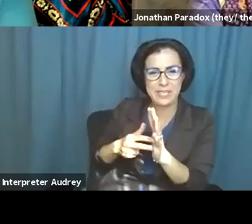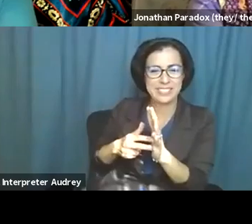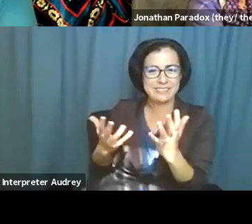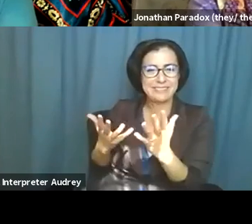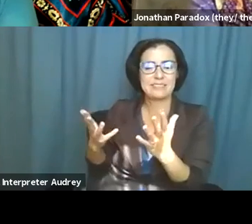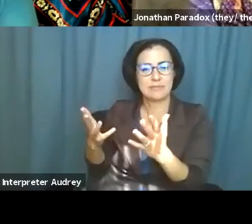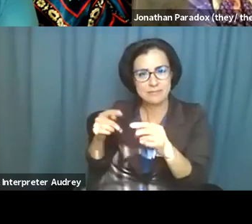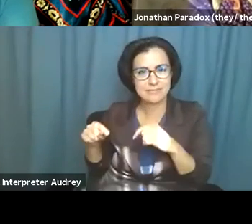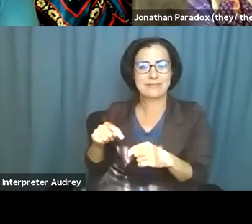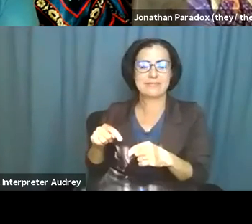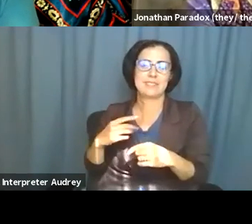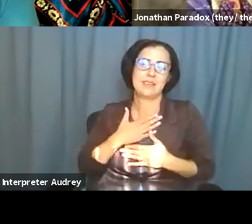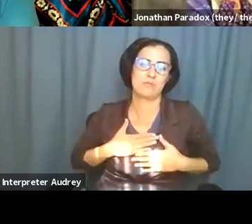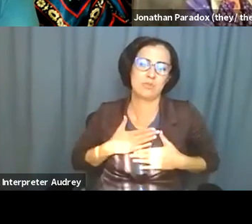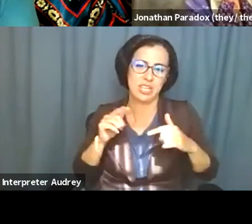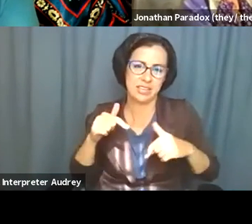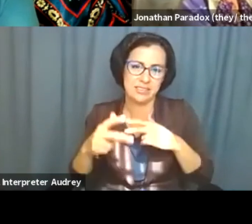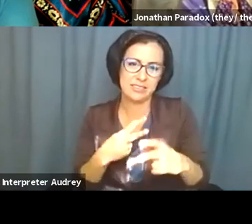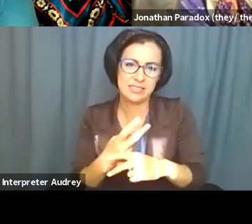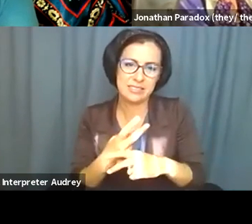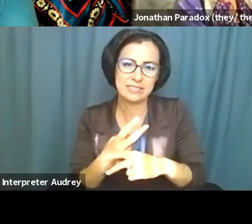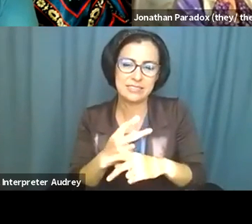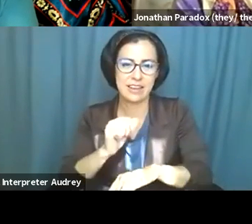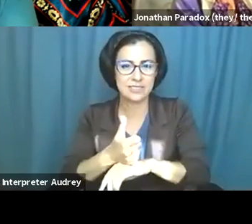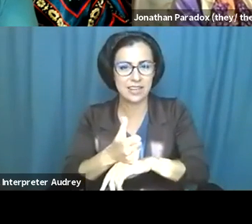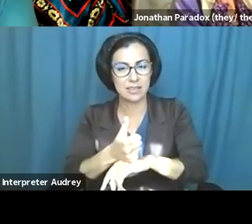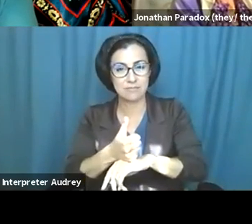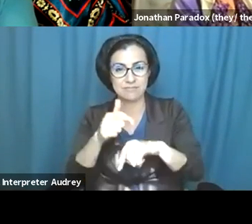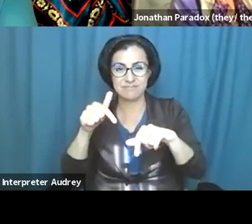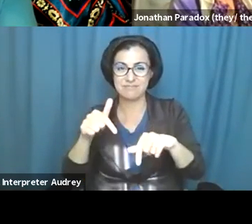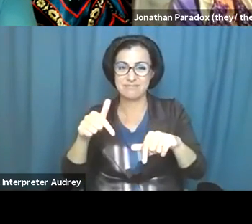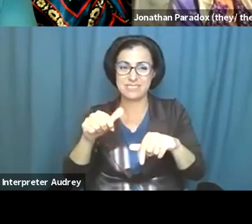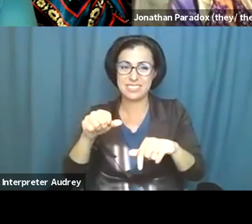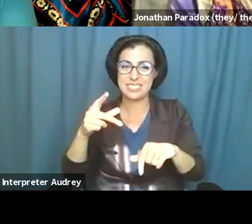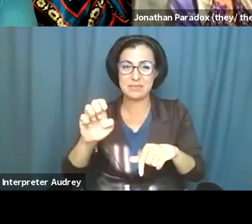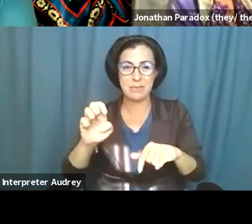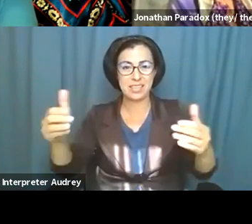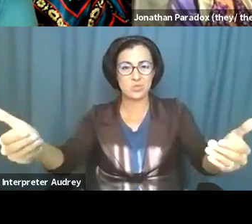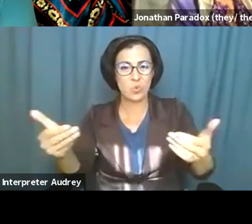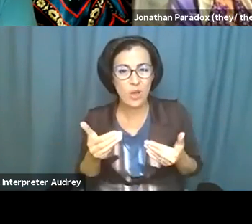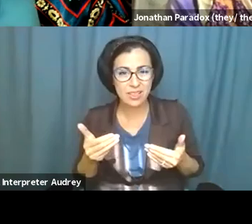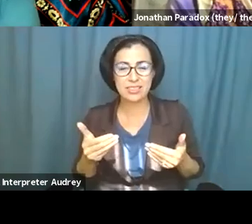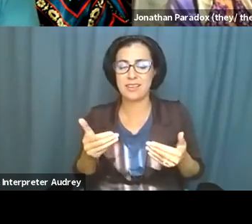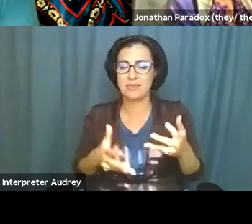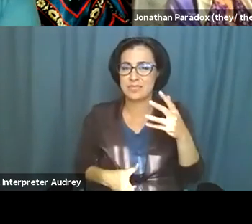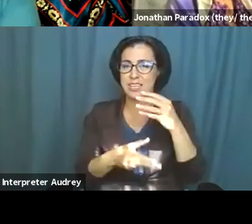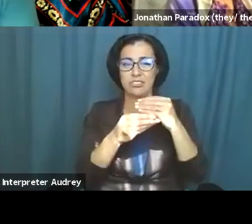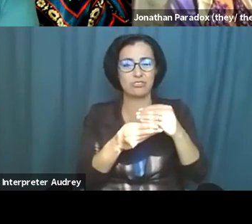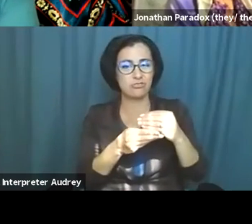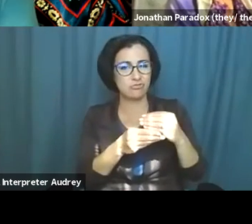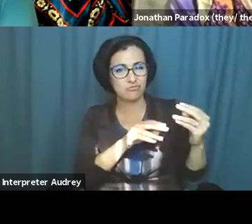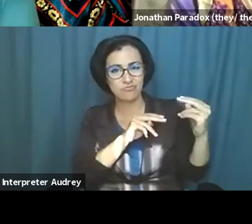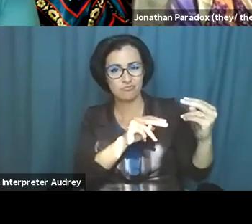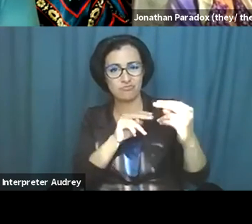um, spaces like these which, um, welcome additions to accessibility practices, um,